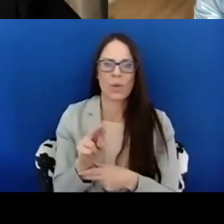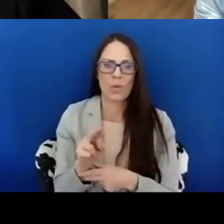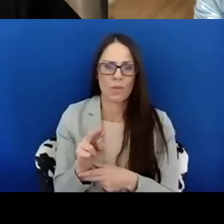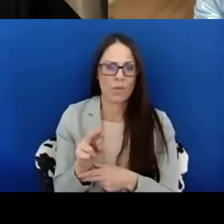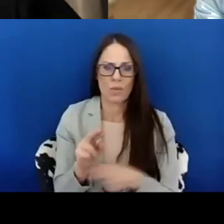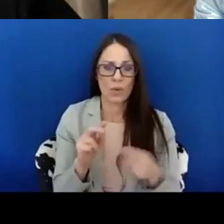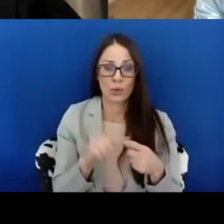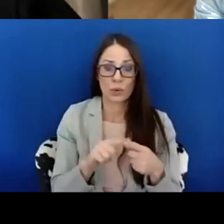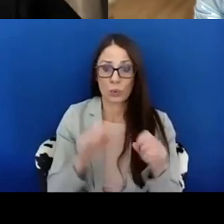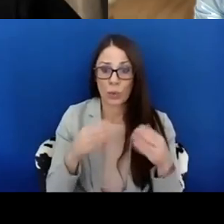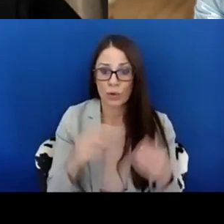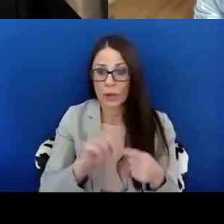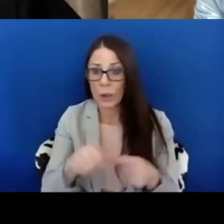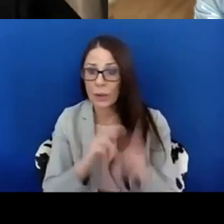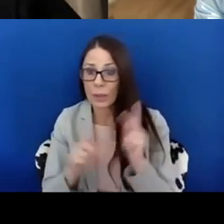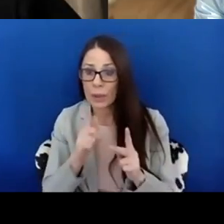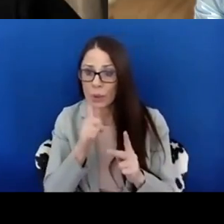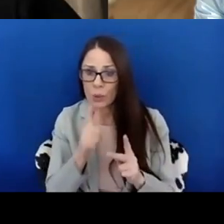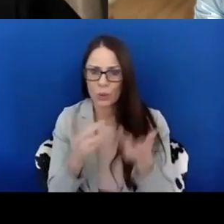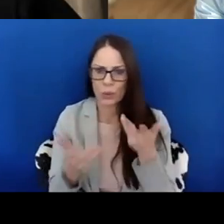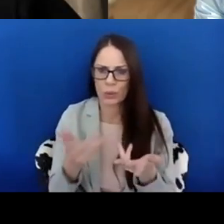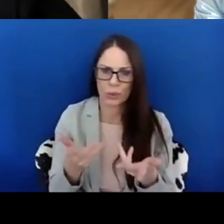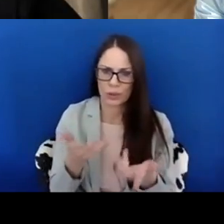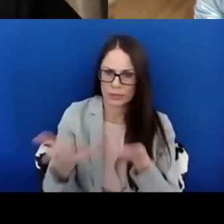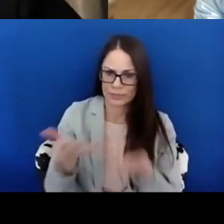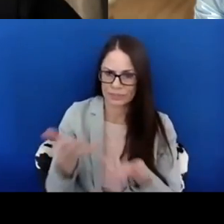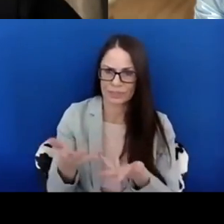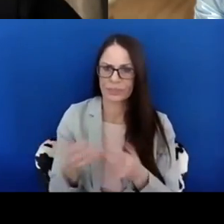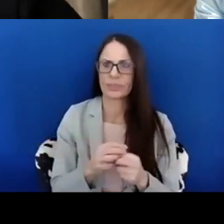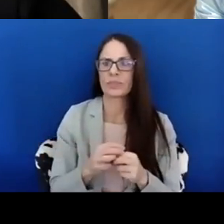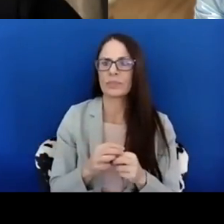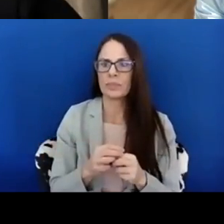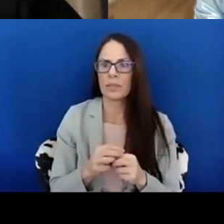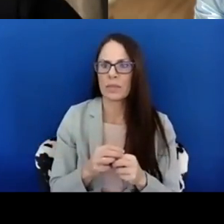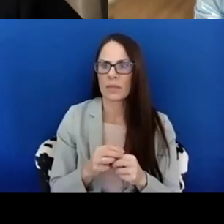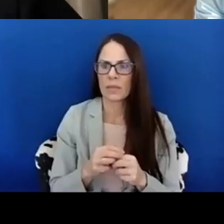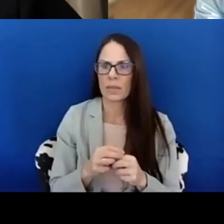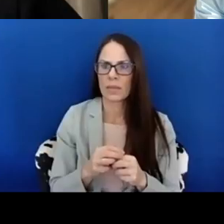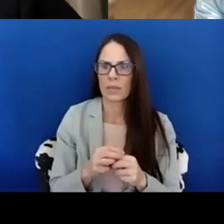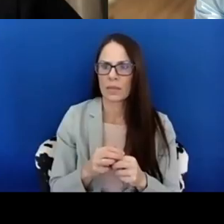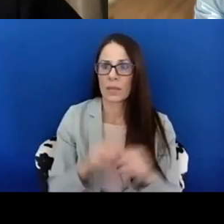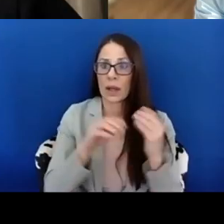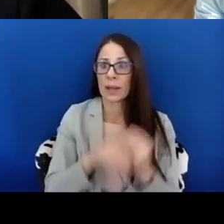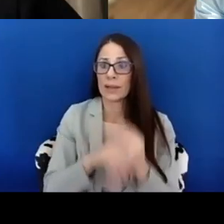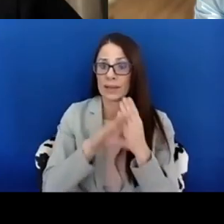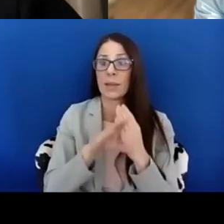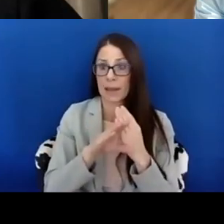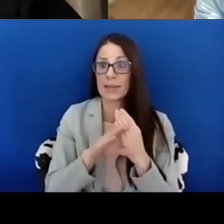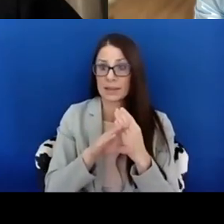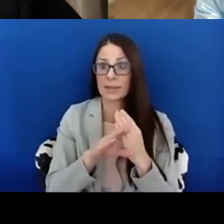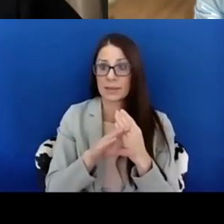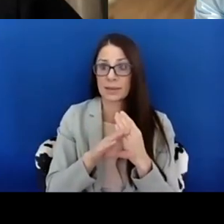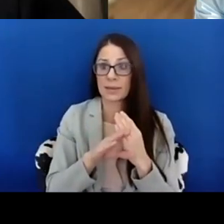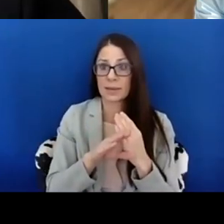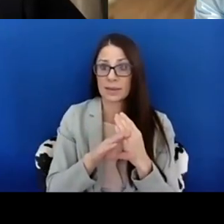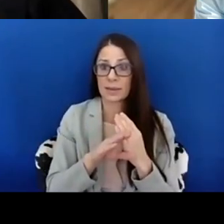others who provide care for them. And so telemedicine is certainly